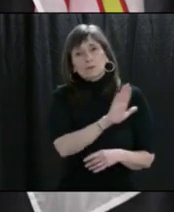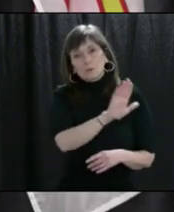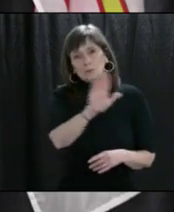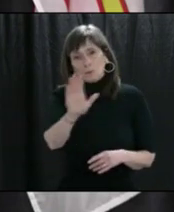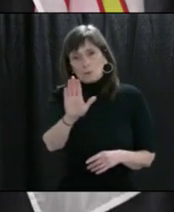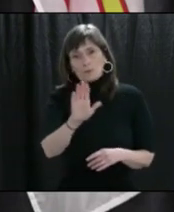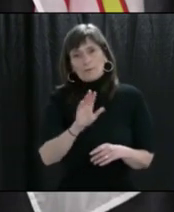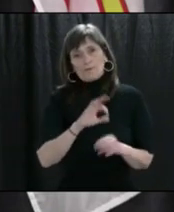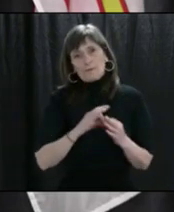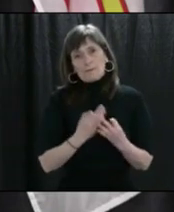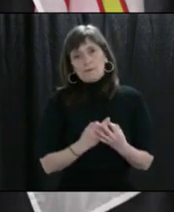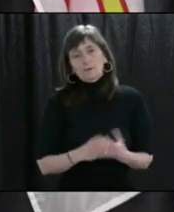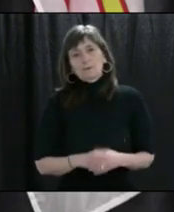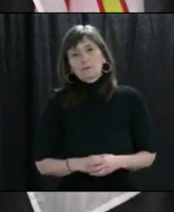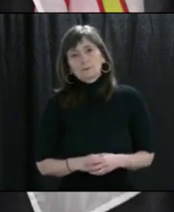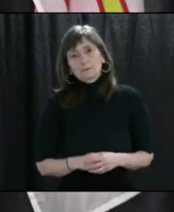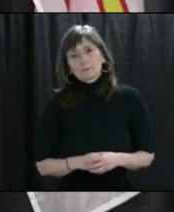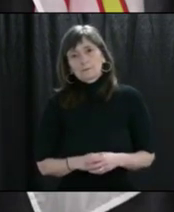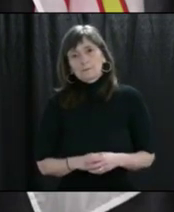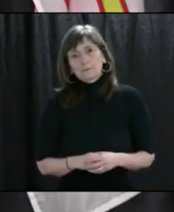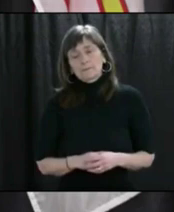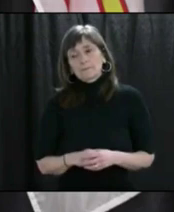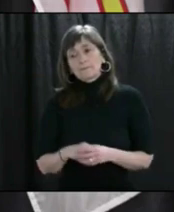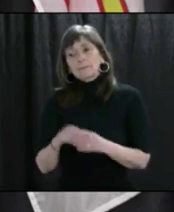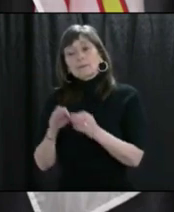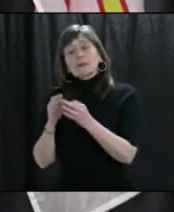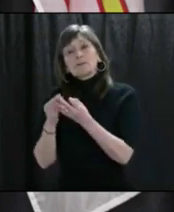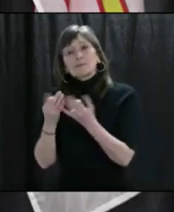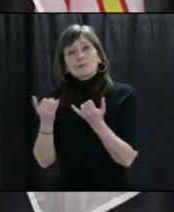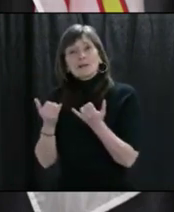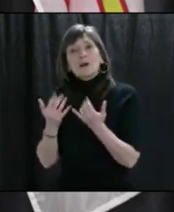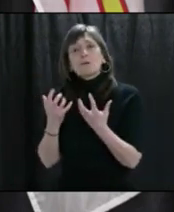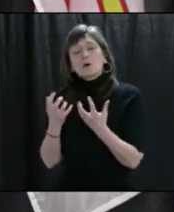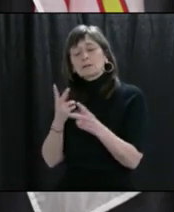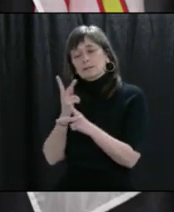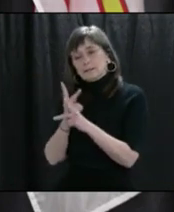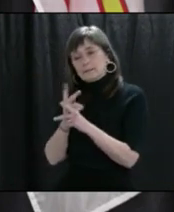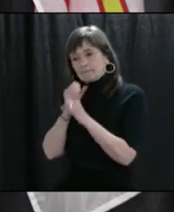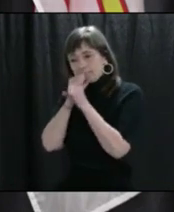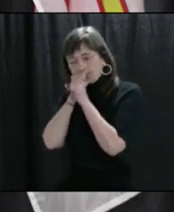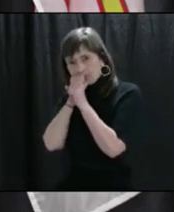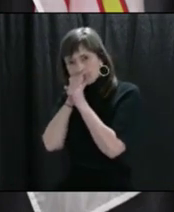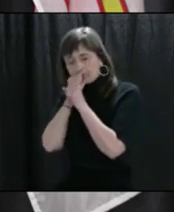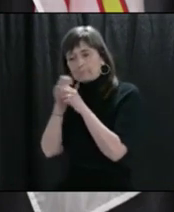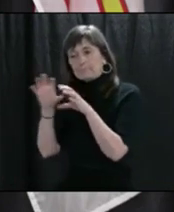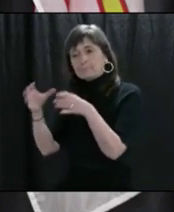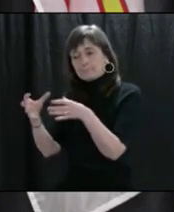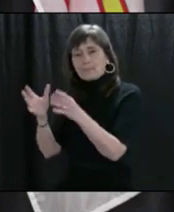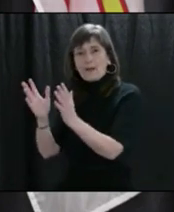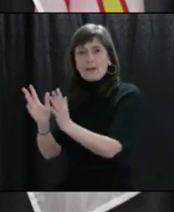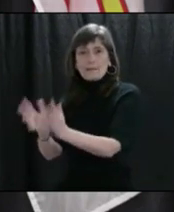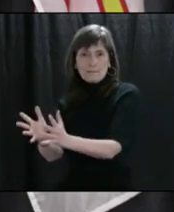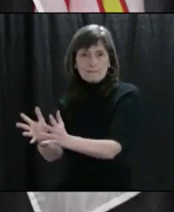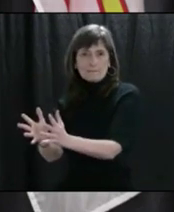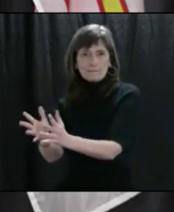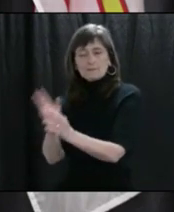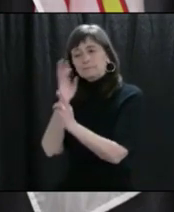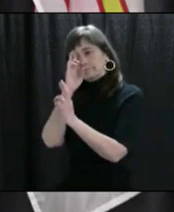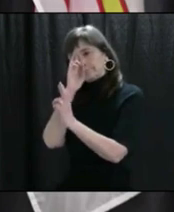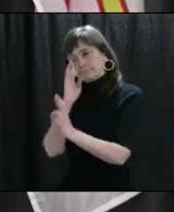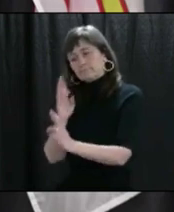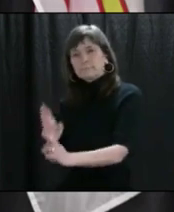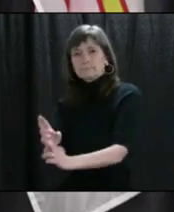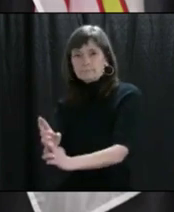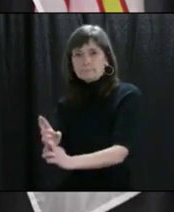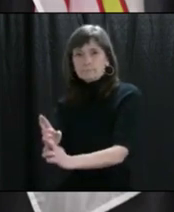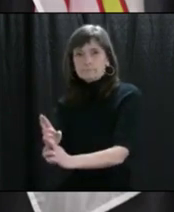family. They are asking for privacy at this time and ask that we all respect their